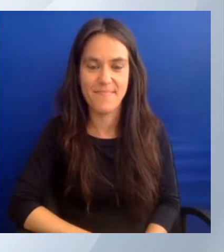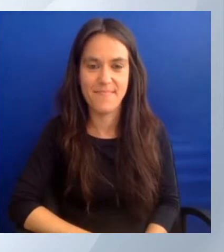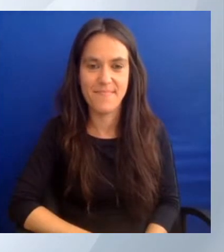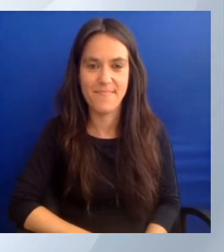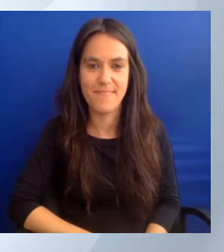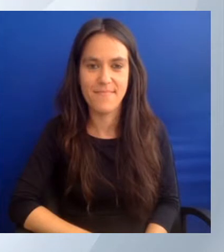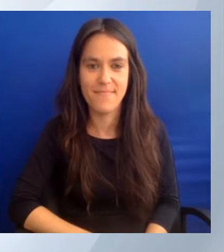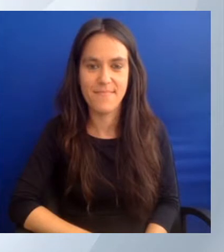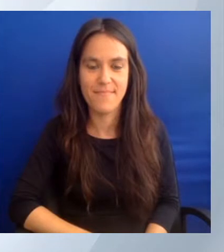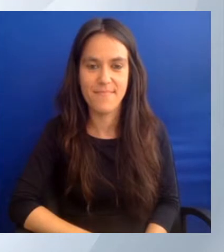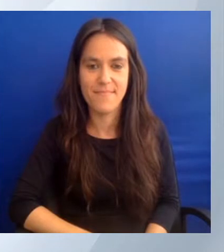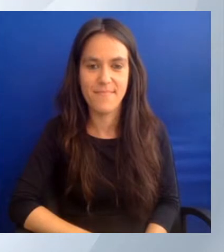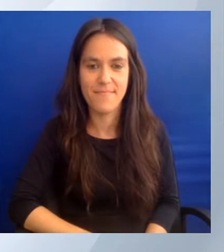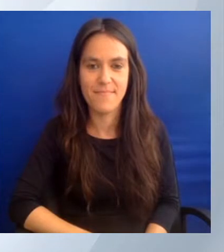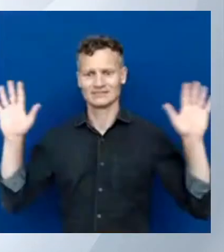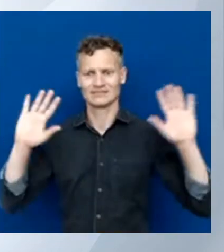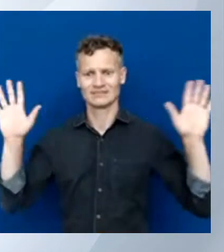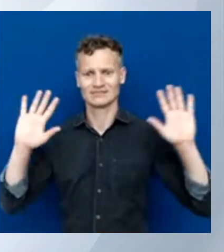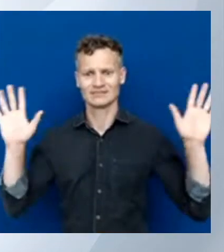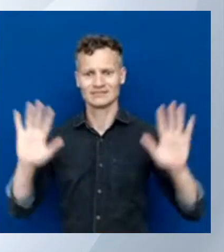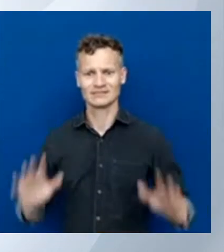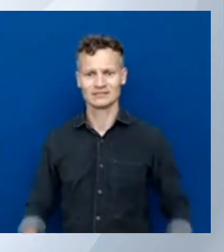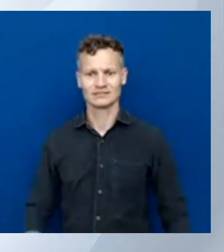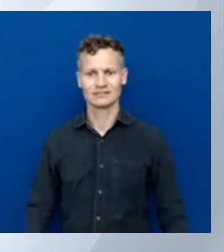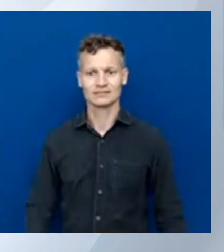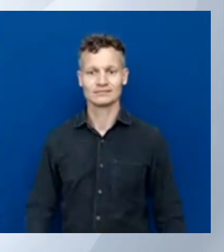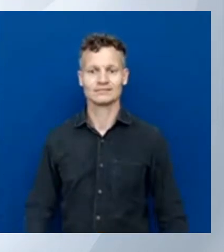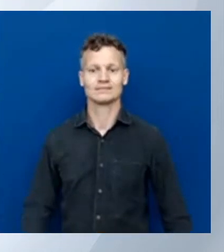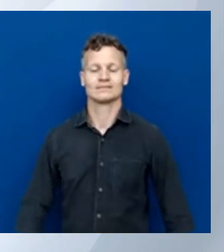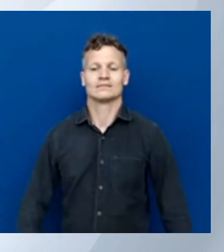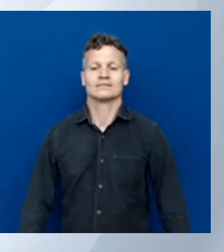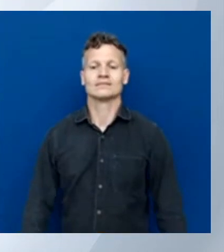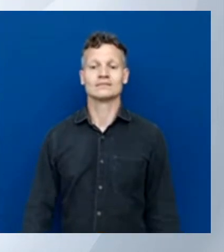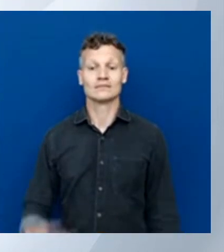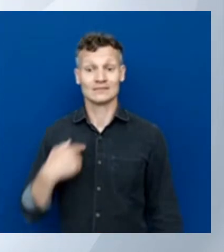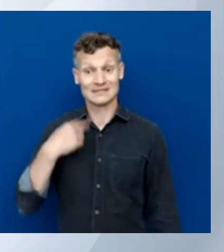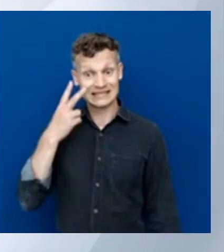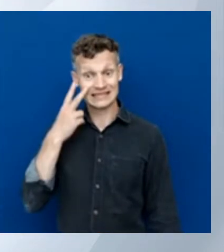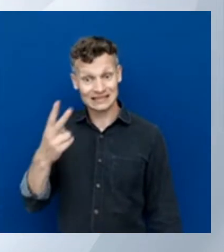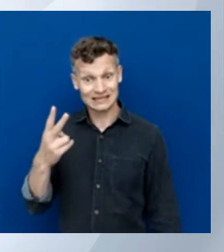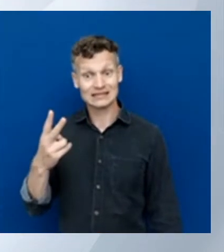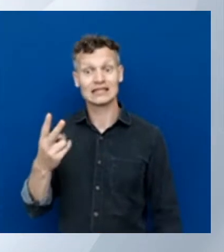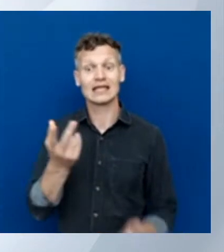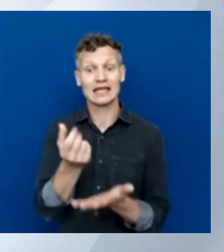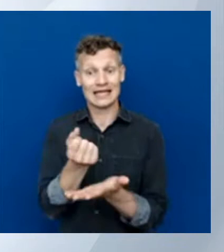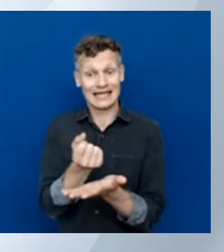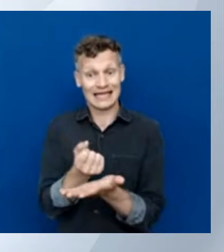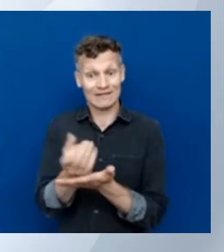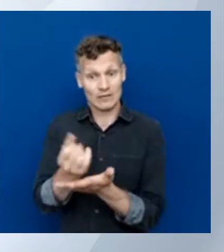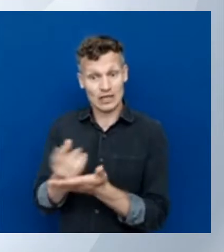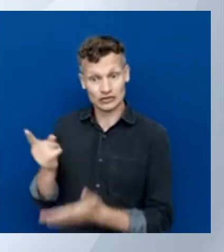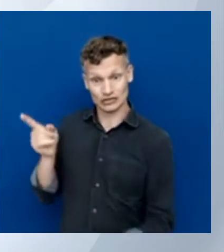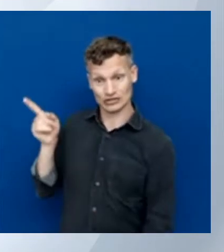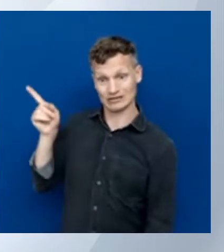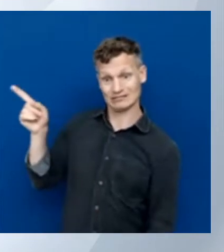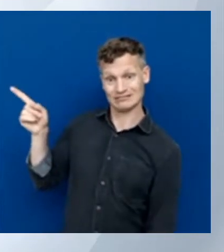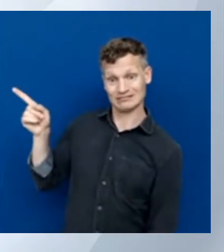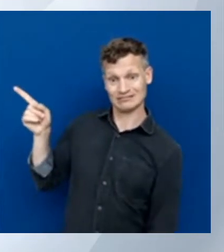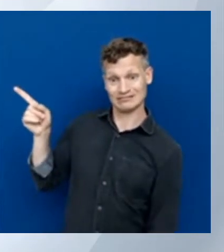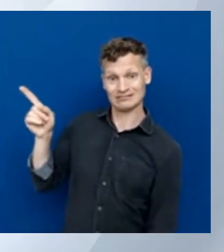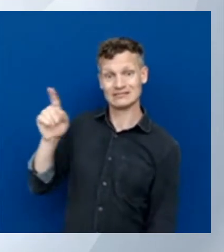And I can already see in this information up here. Here is that SKU name. And here it says